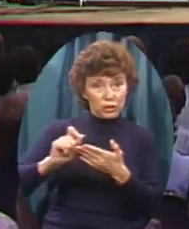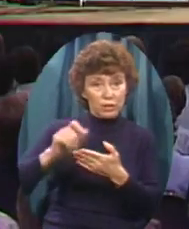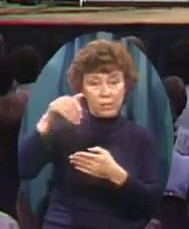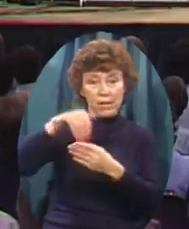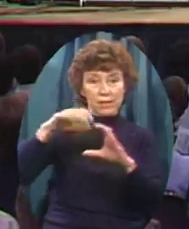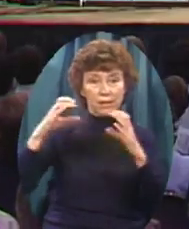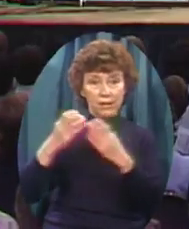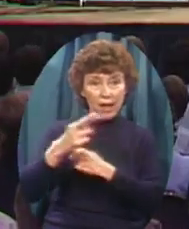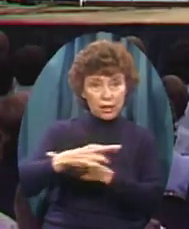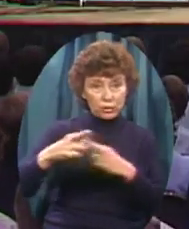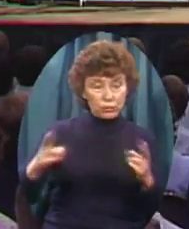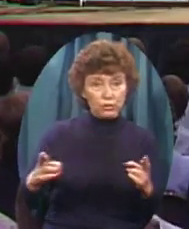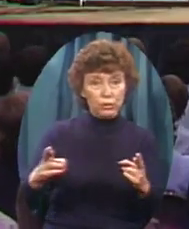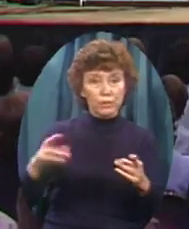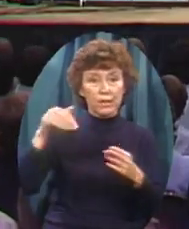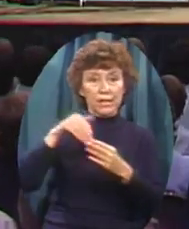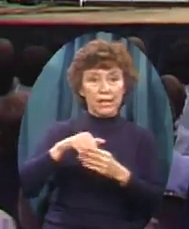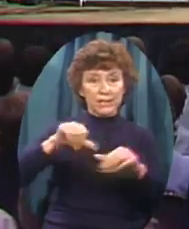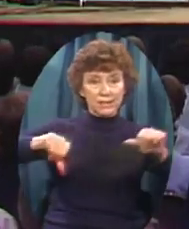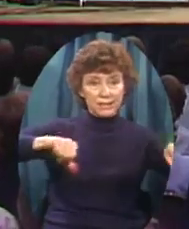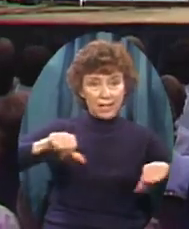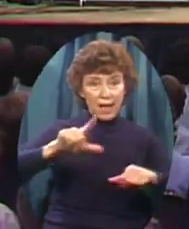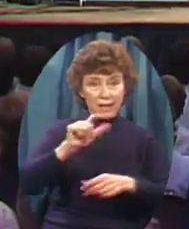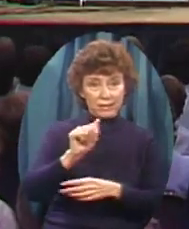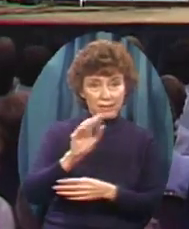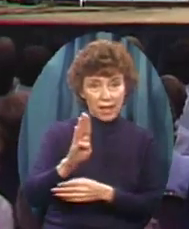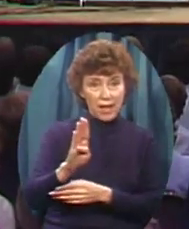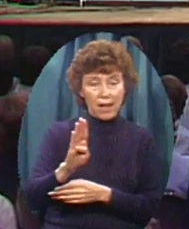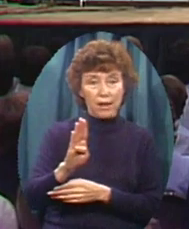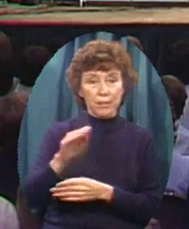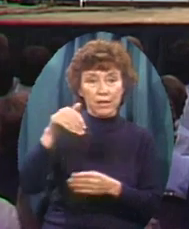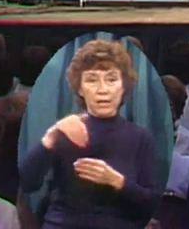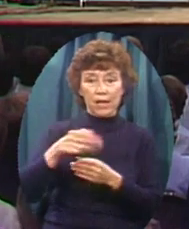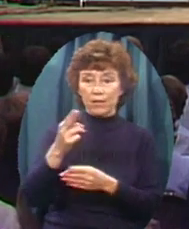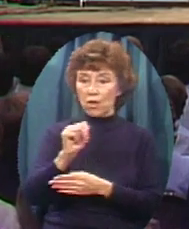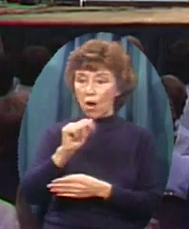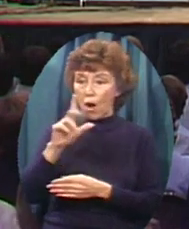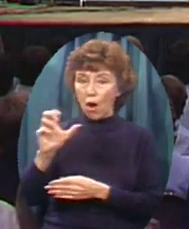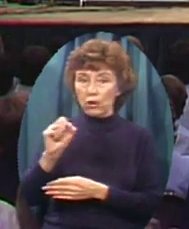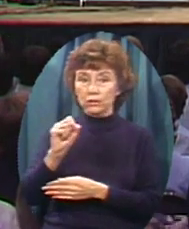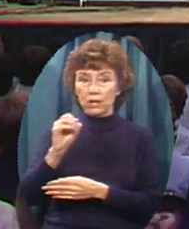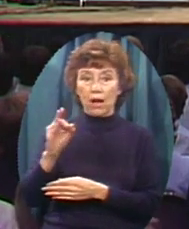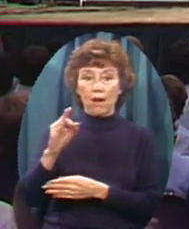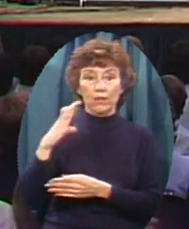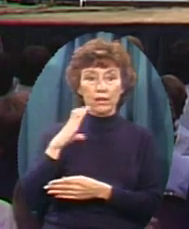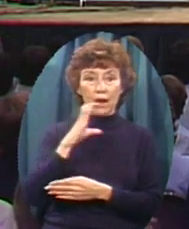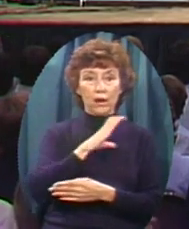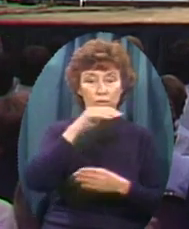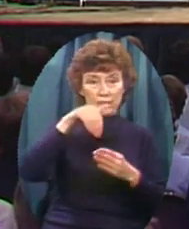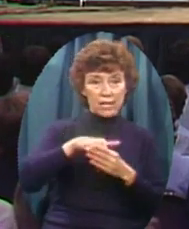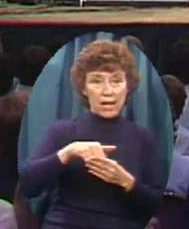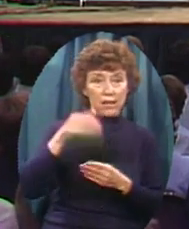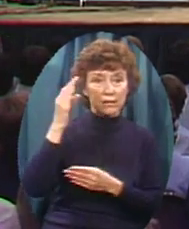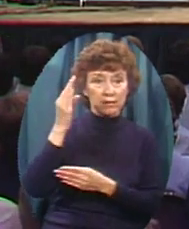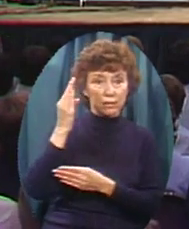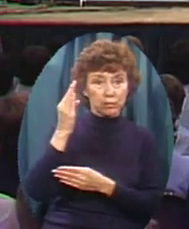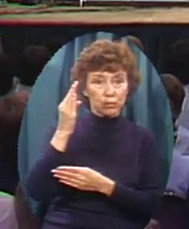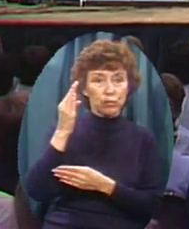classroom In the science lab In the halls of congress In the pulpits